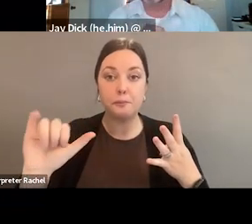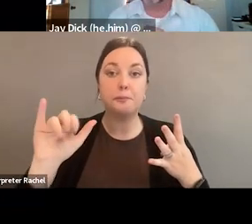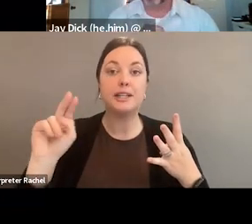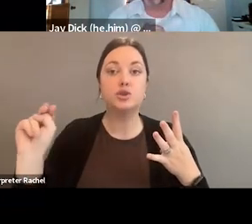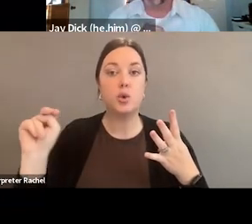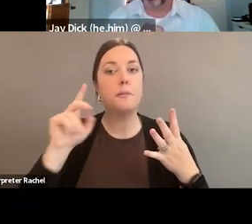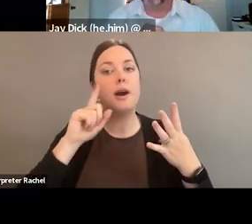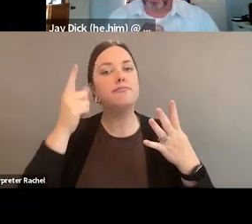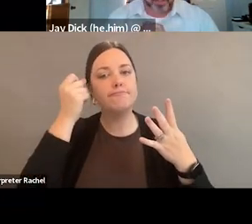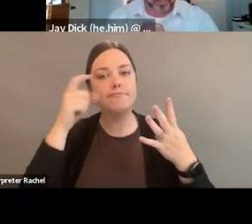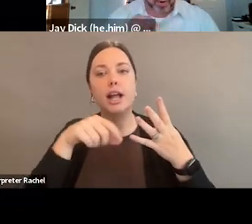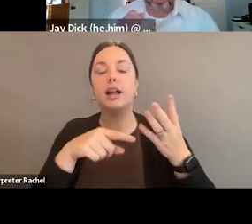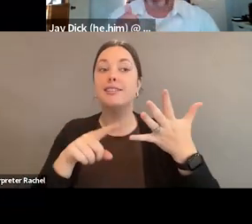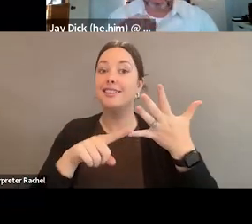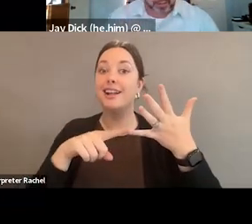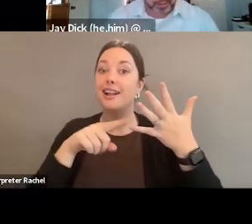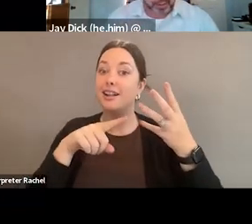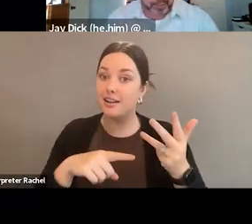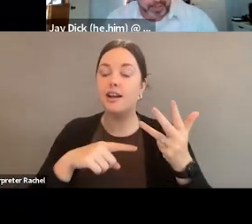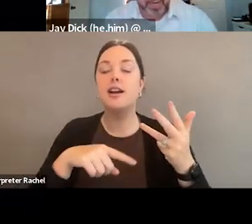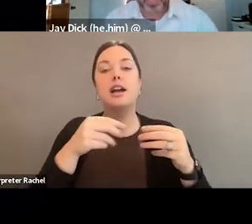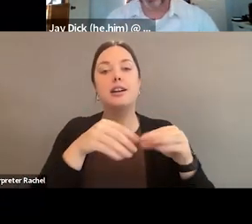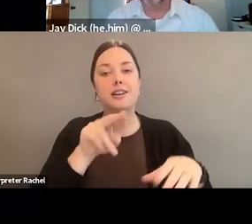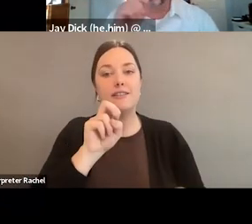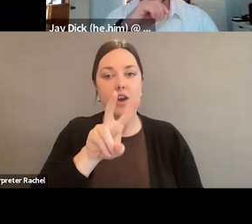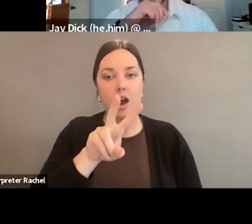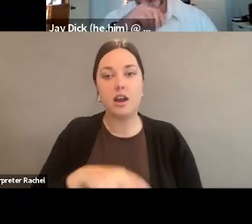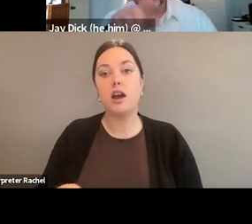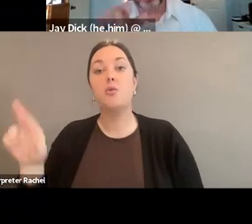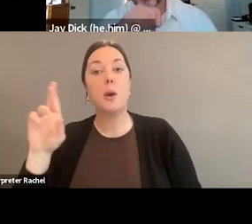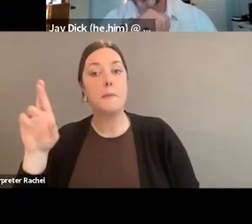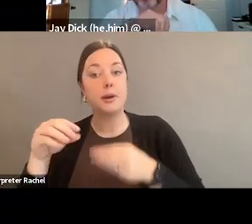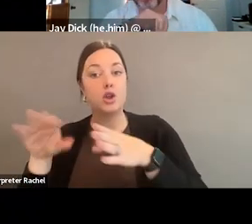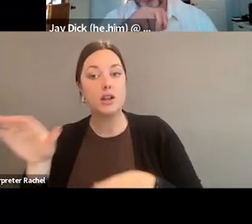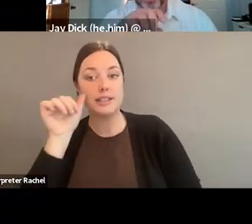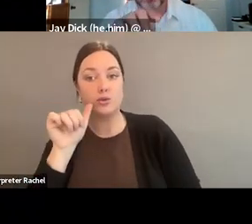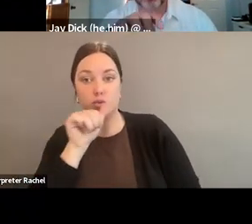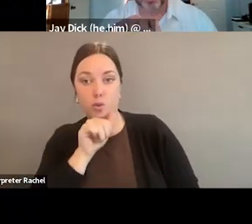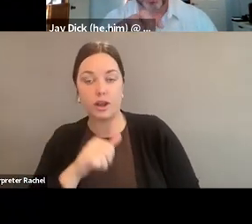while the Republican Party lost Arizona. I should also note, just because you